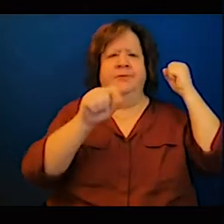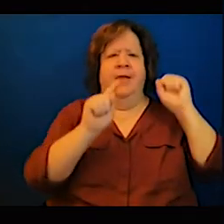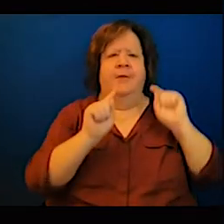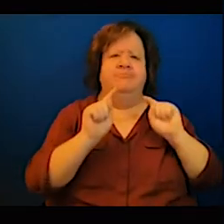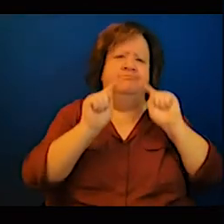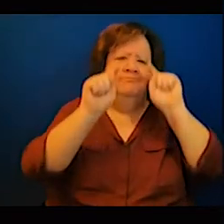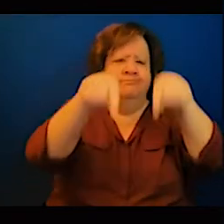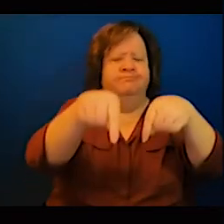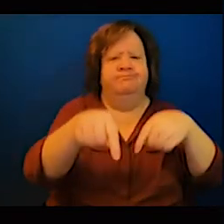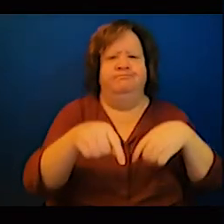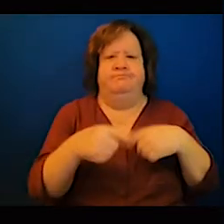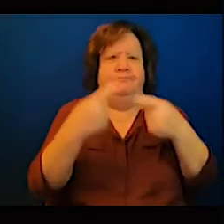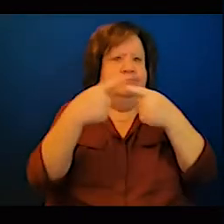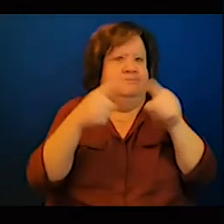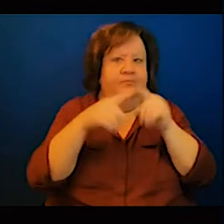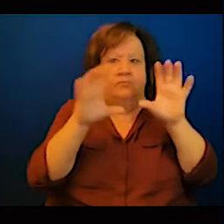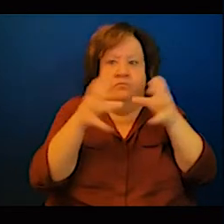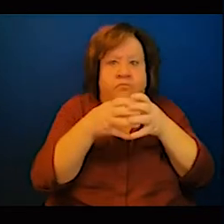in those respective